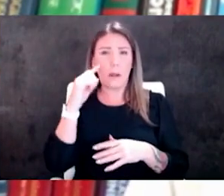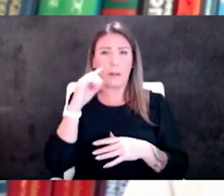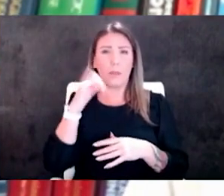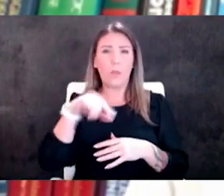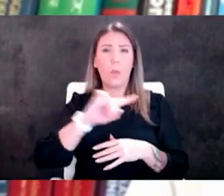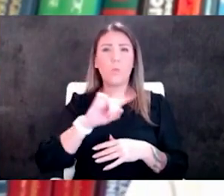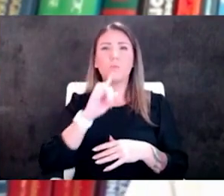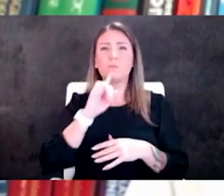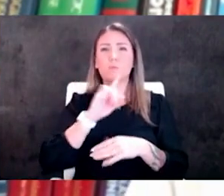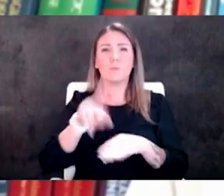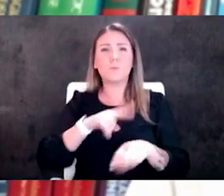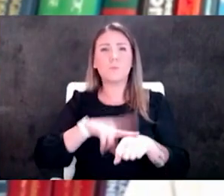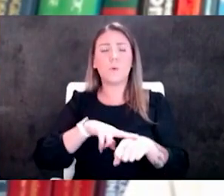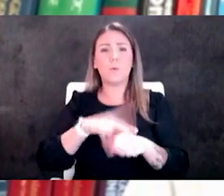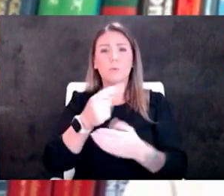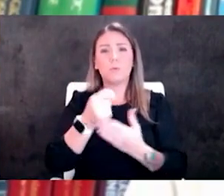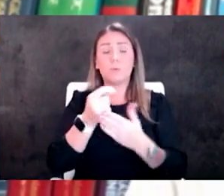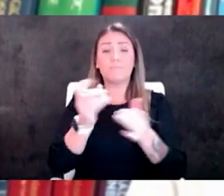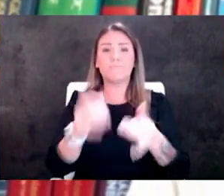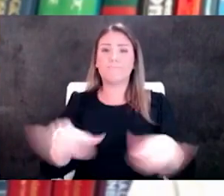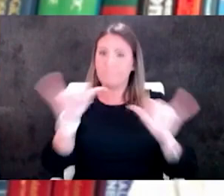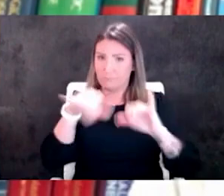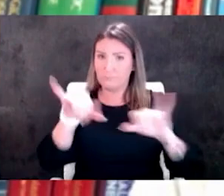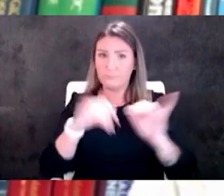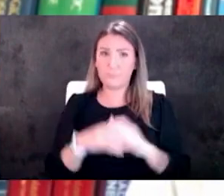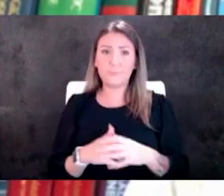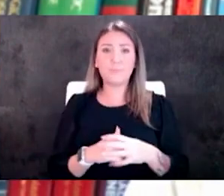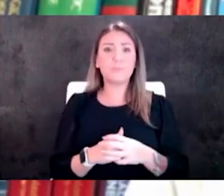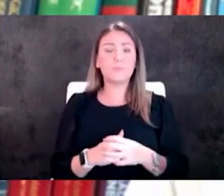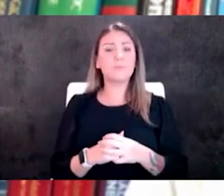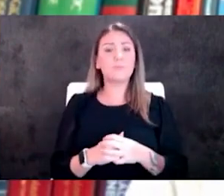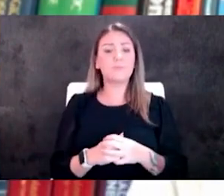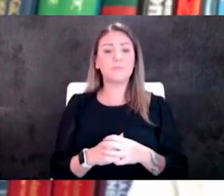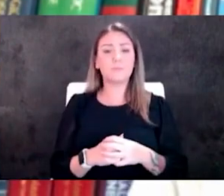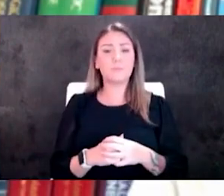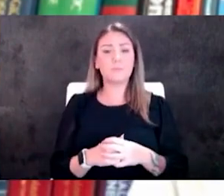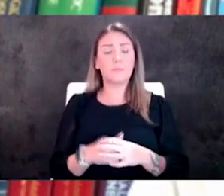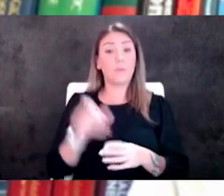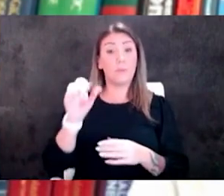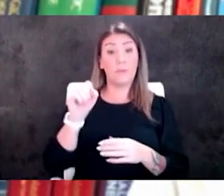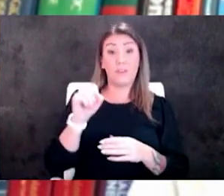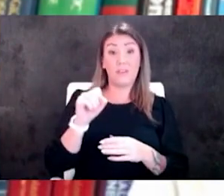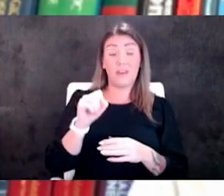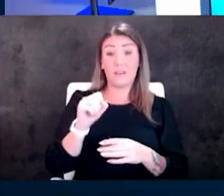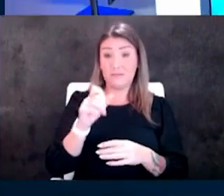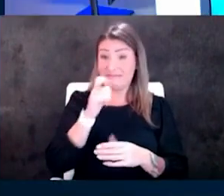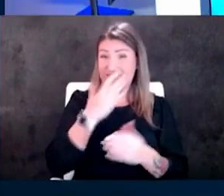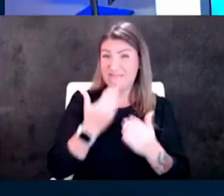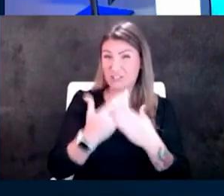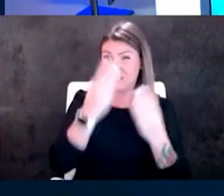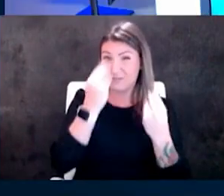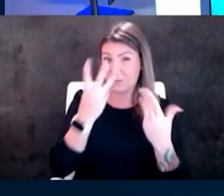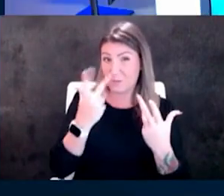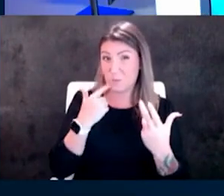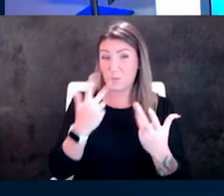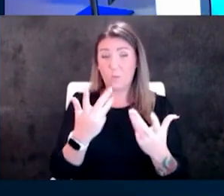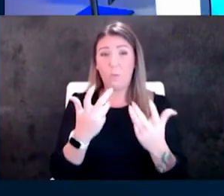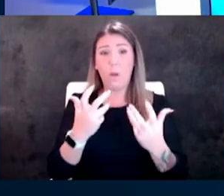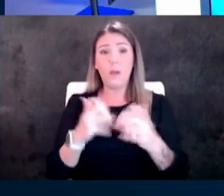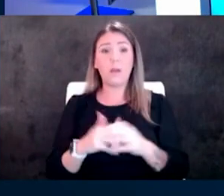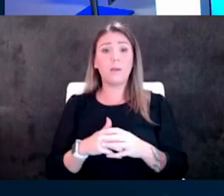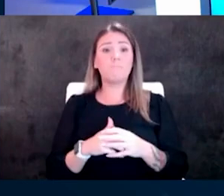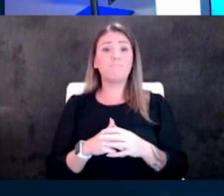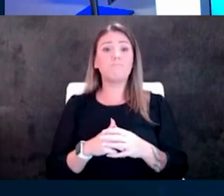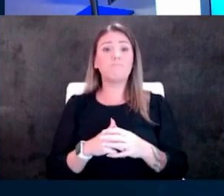it's pretty consistent yeah I think consistently not as good information as we want to have so let me I should